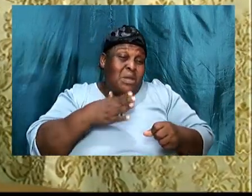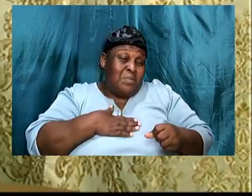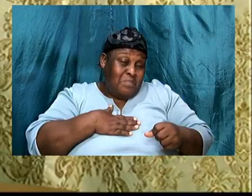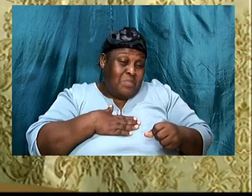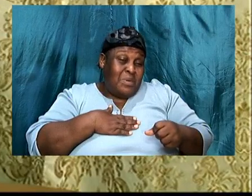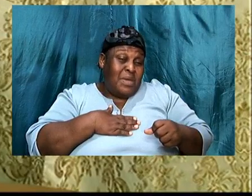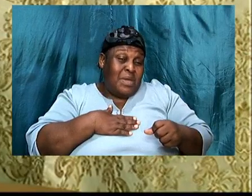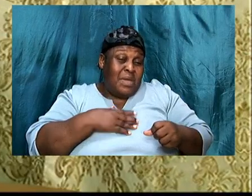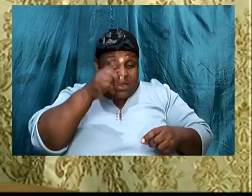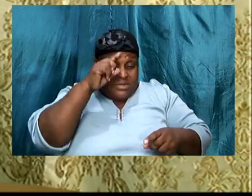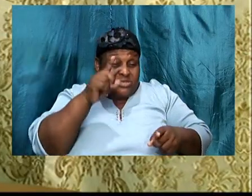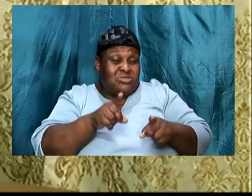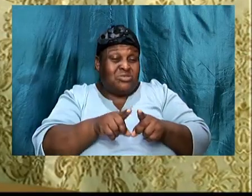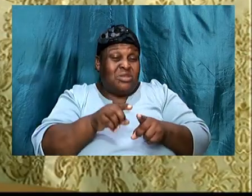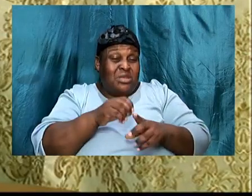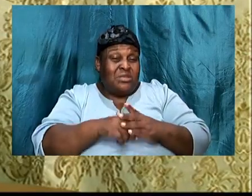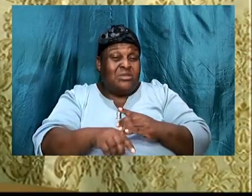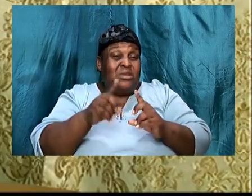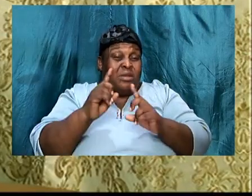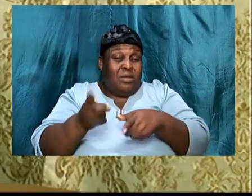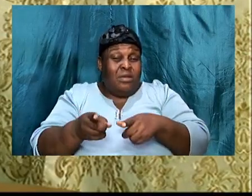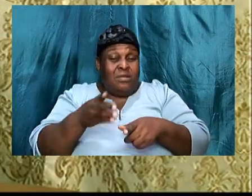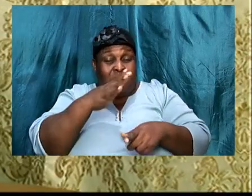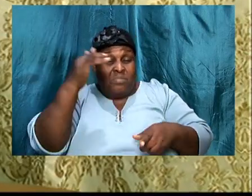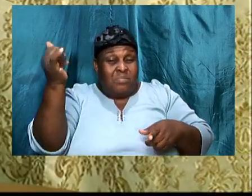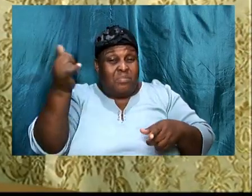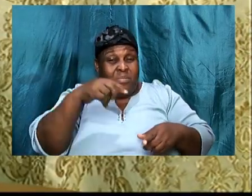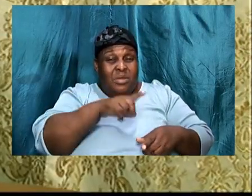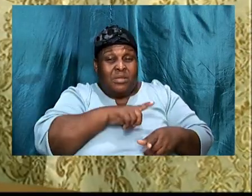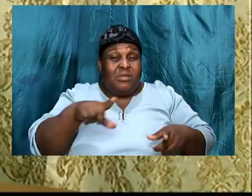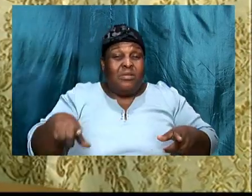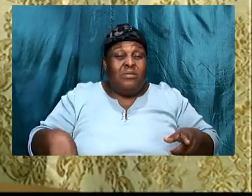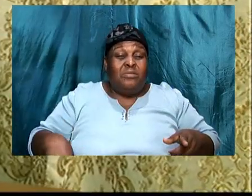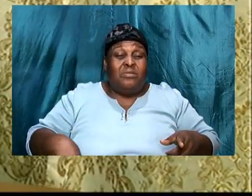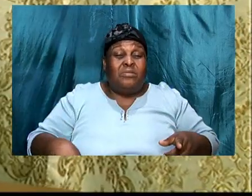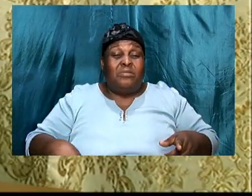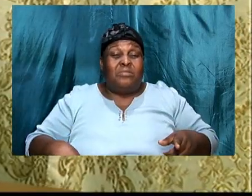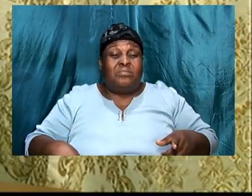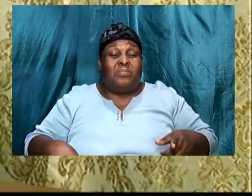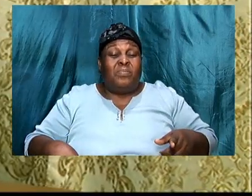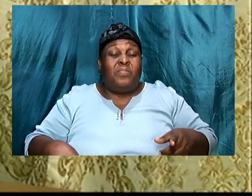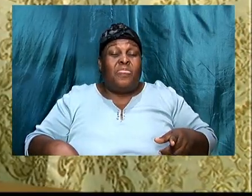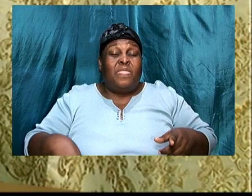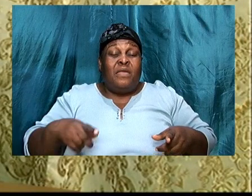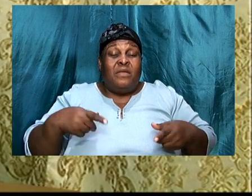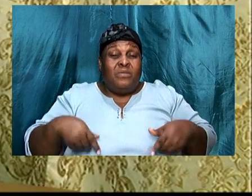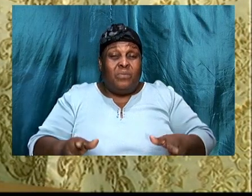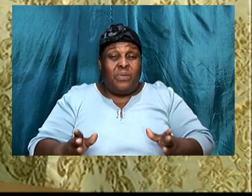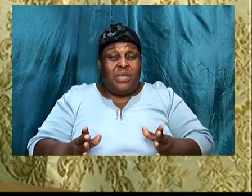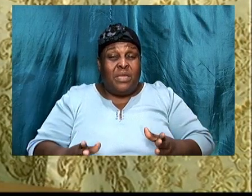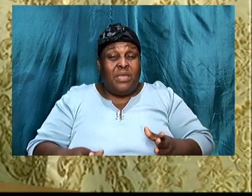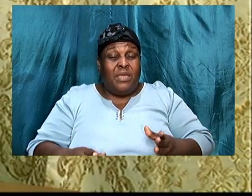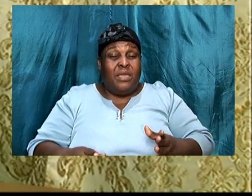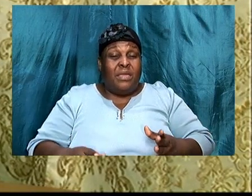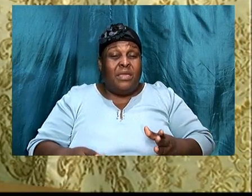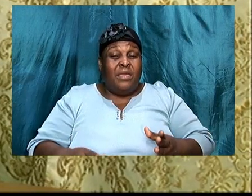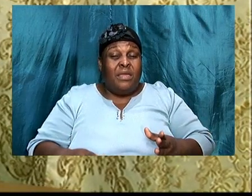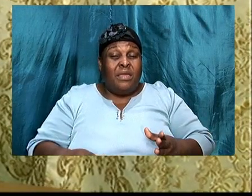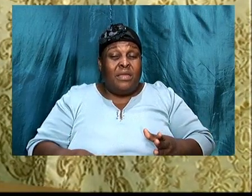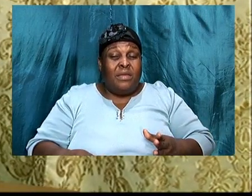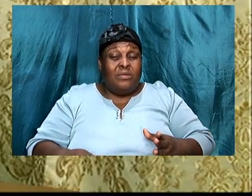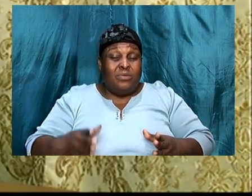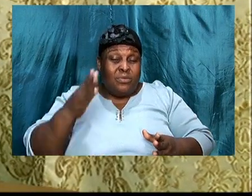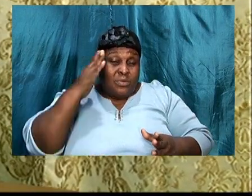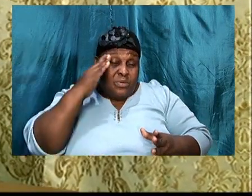We said last week, that the key to discovering, the will of God, as it pertains to our